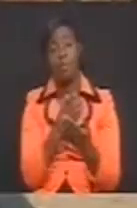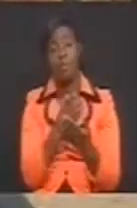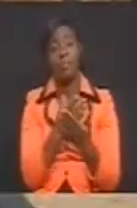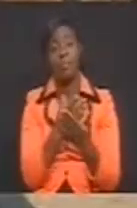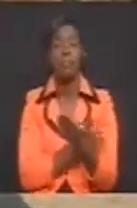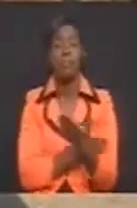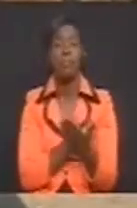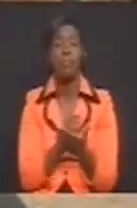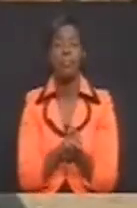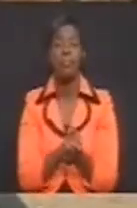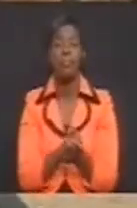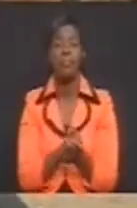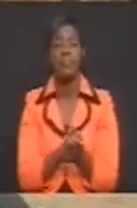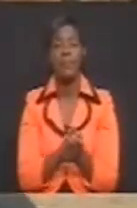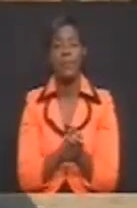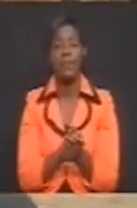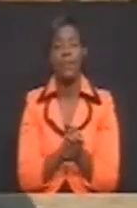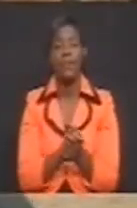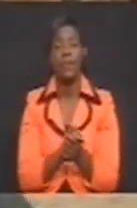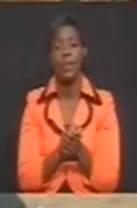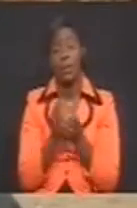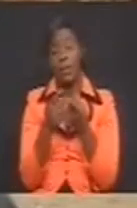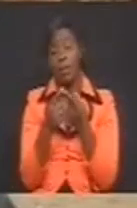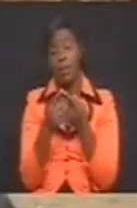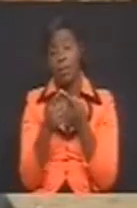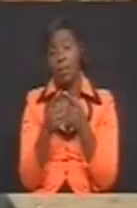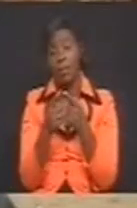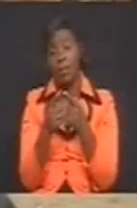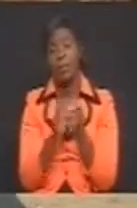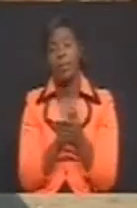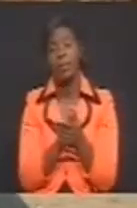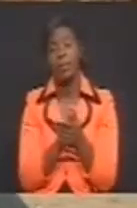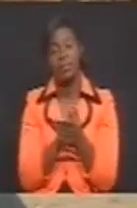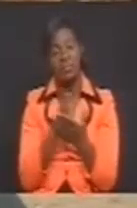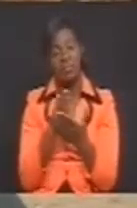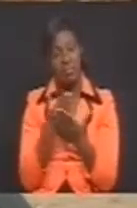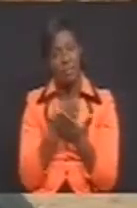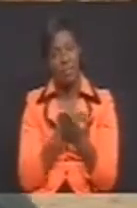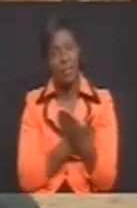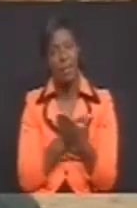targeting an individual. It targets the household.